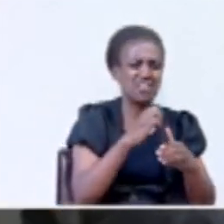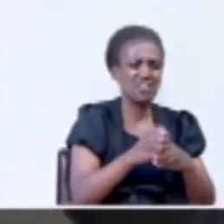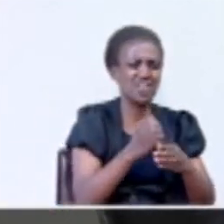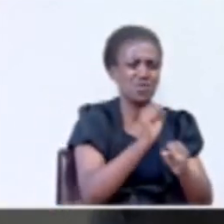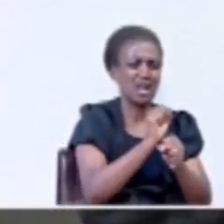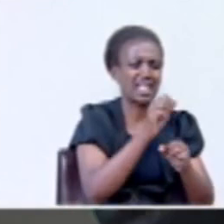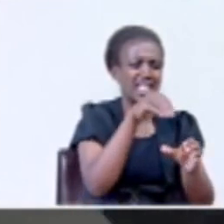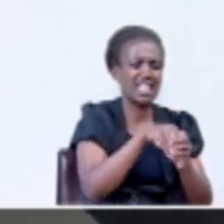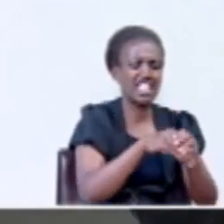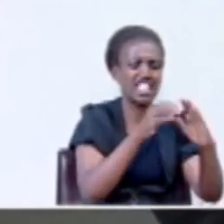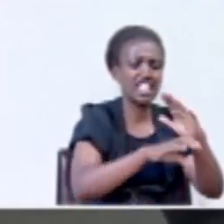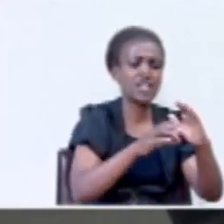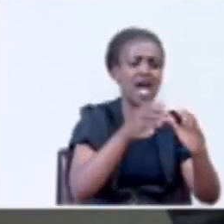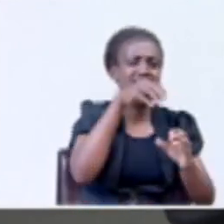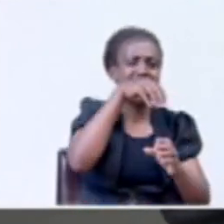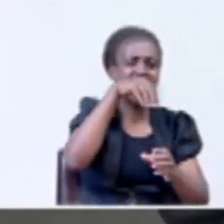DRC. It's external.